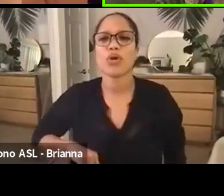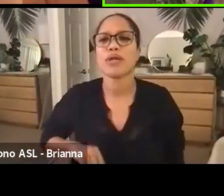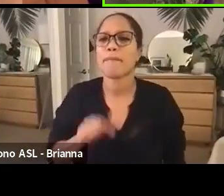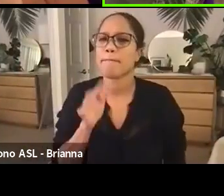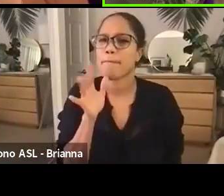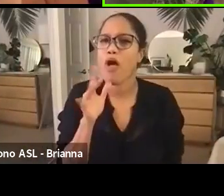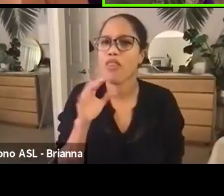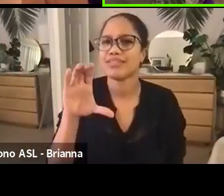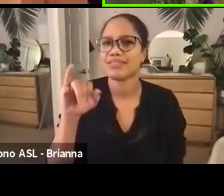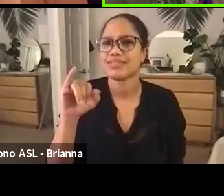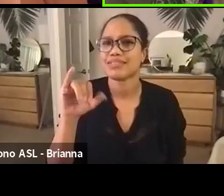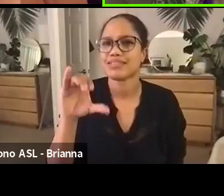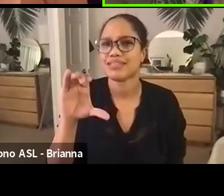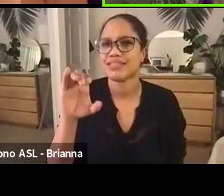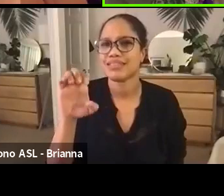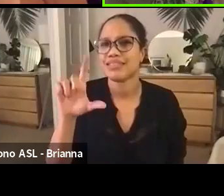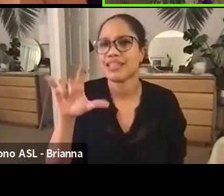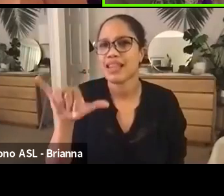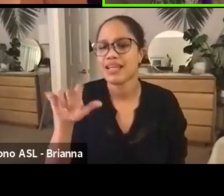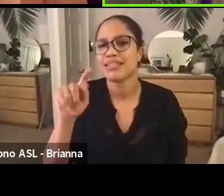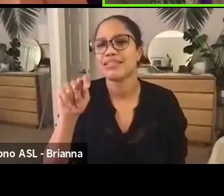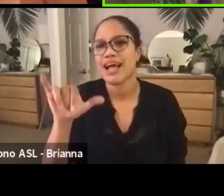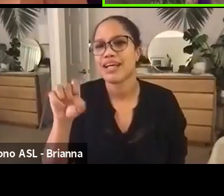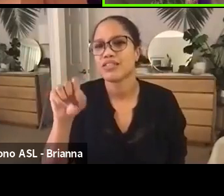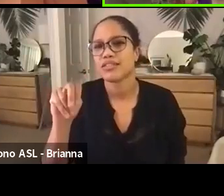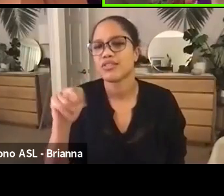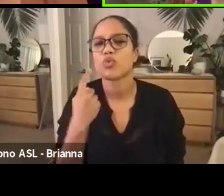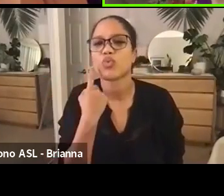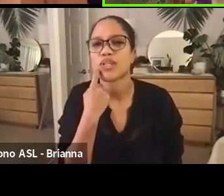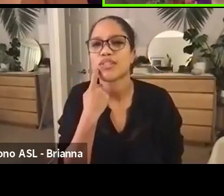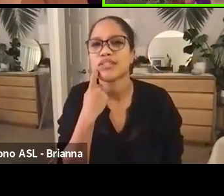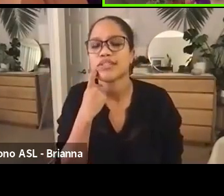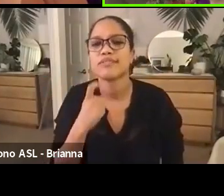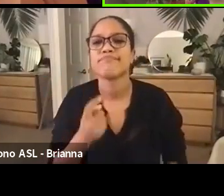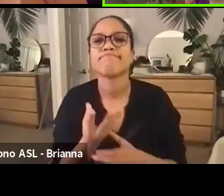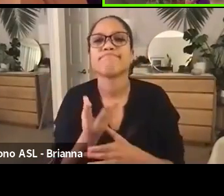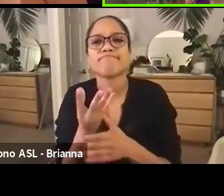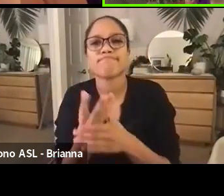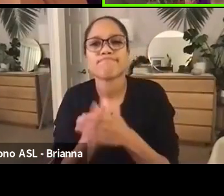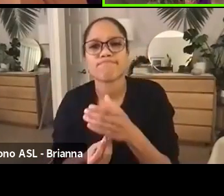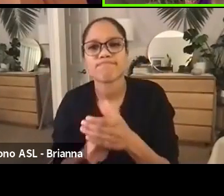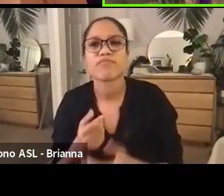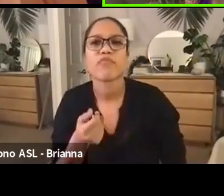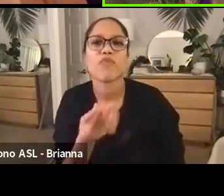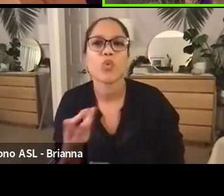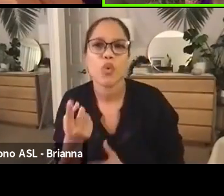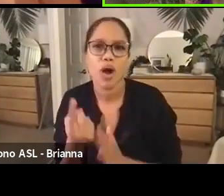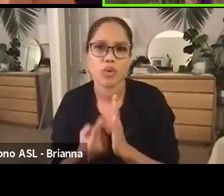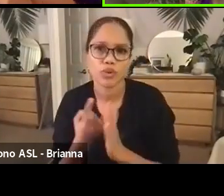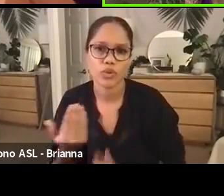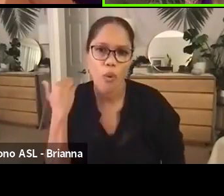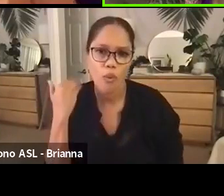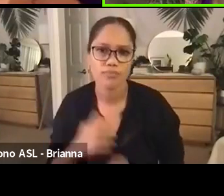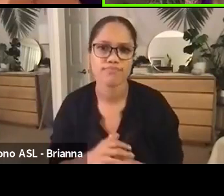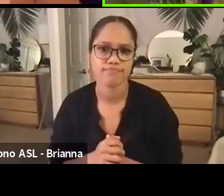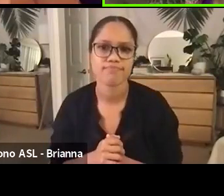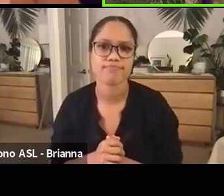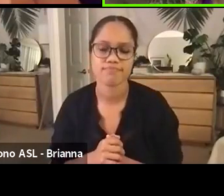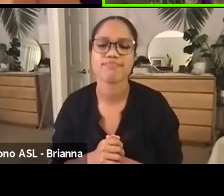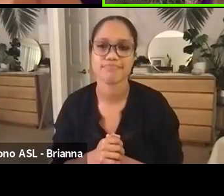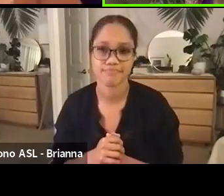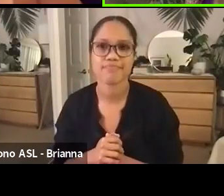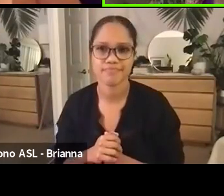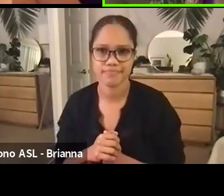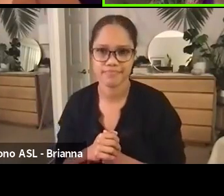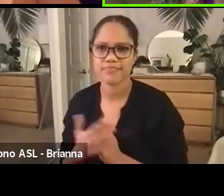who recently transitioned just a few hours ago. And I remember thinking on her birthday, which was just a month